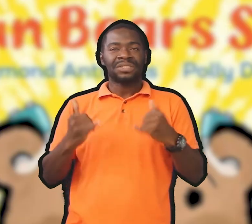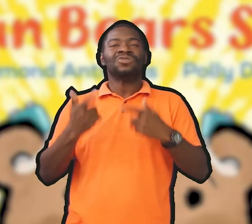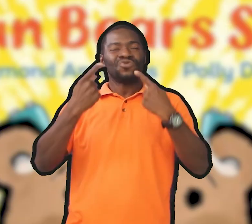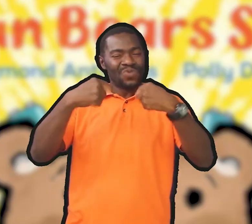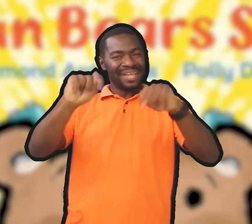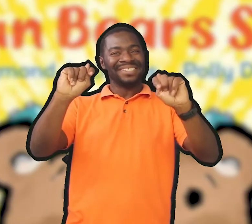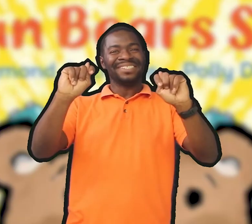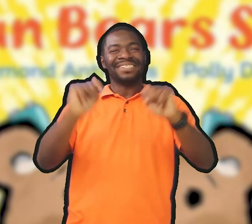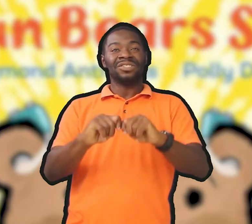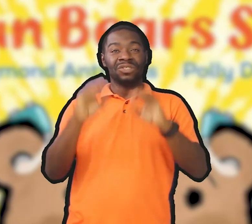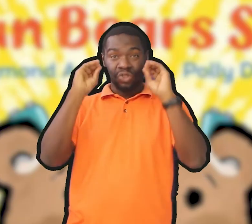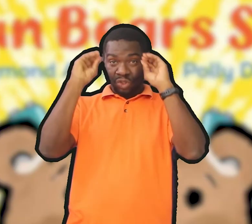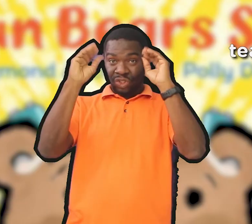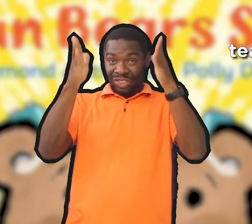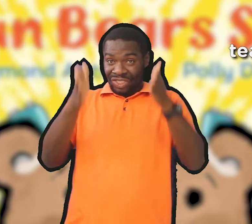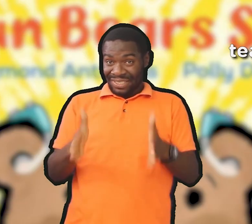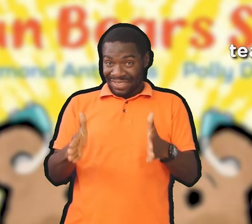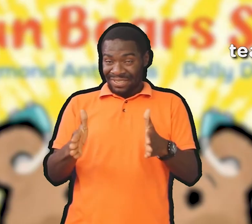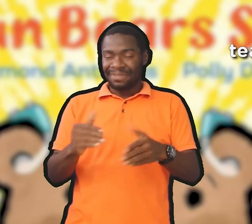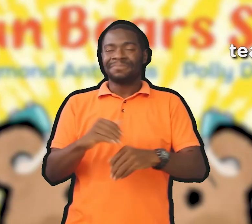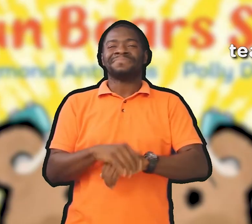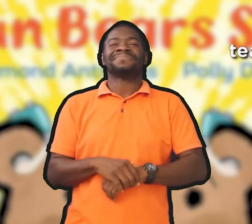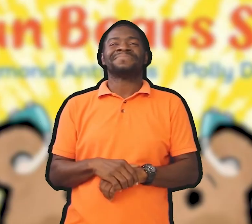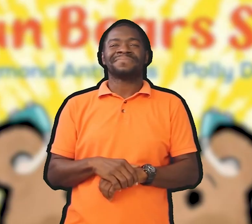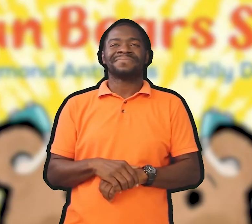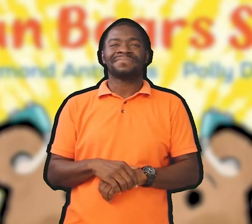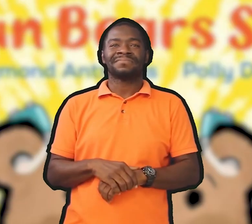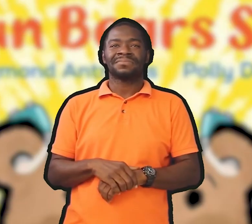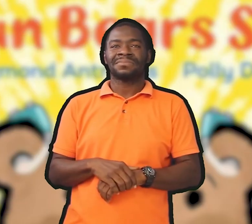Let's try teacher.